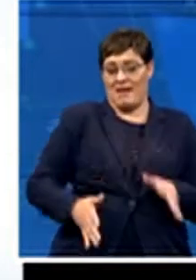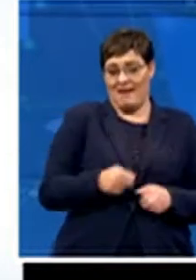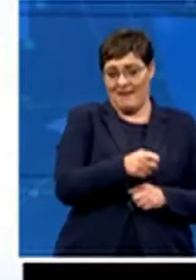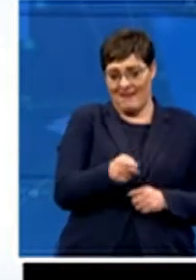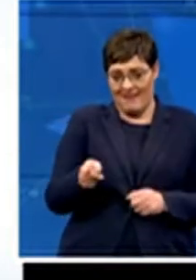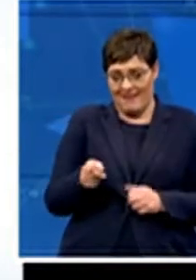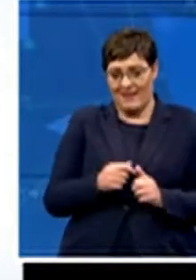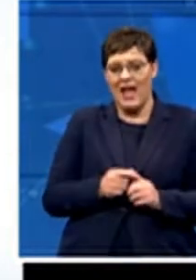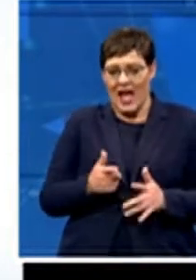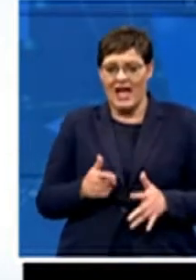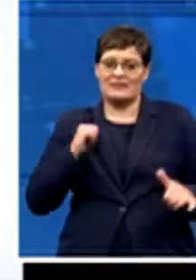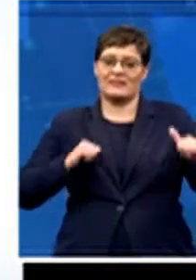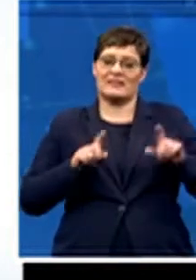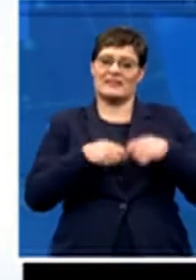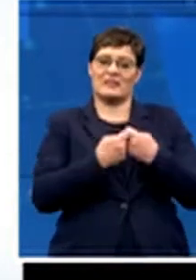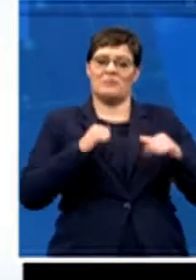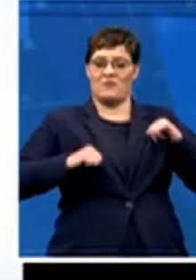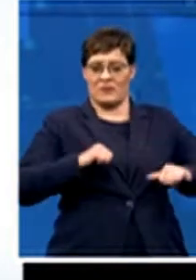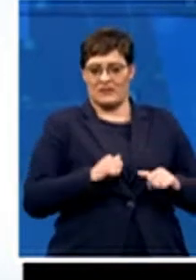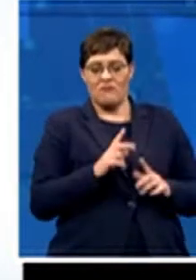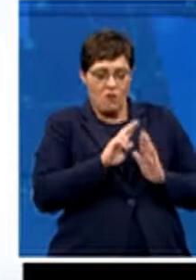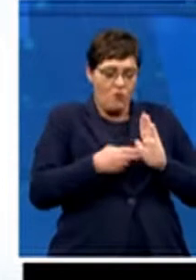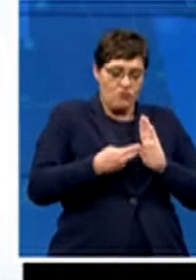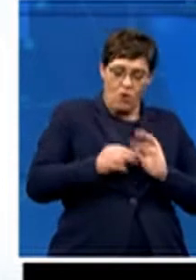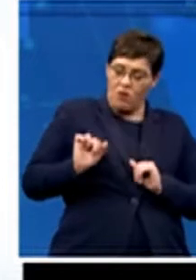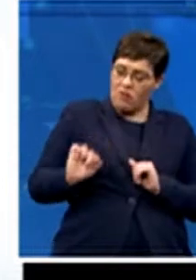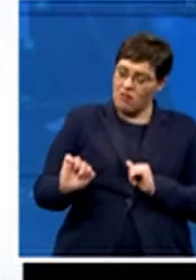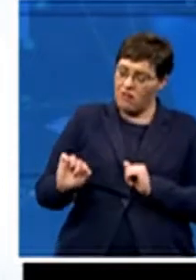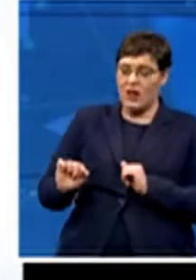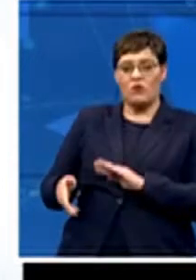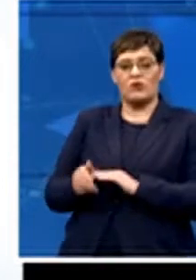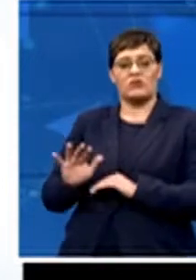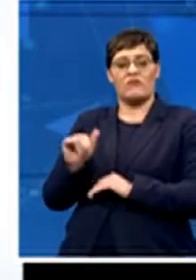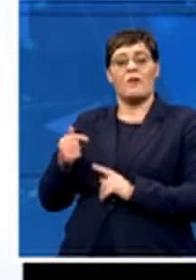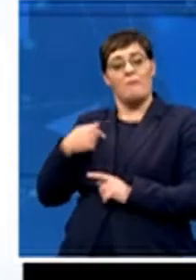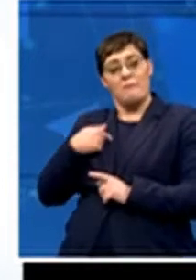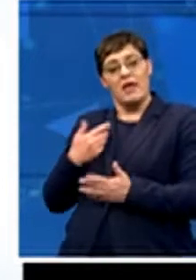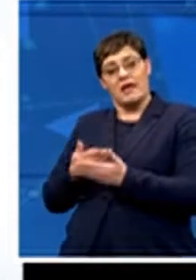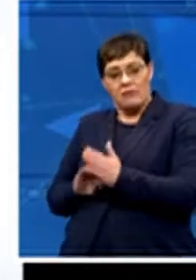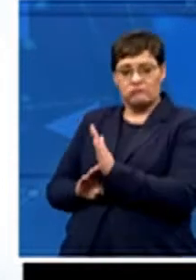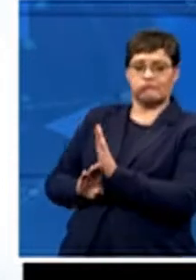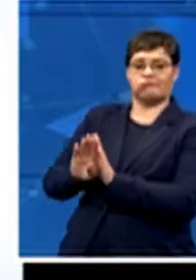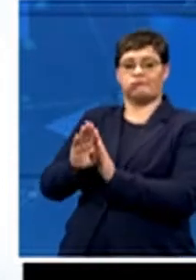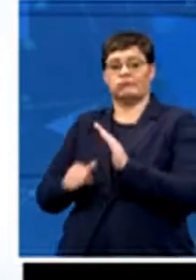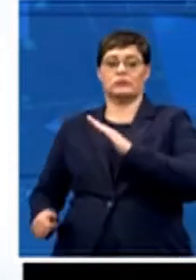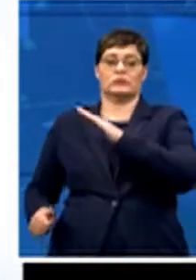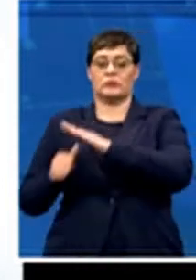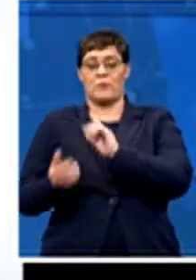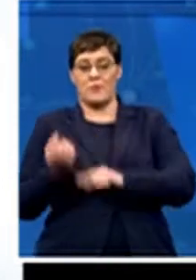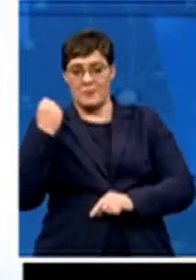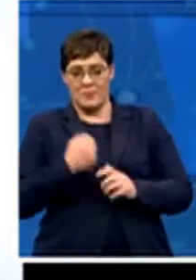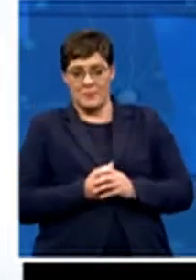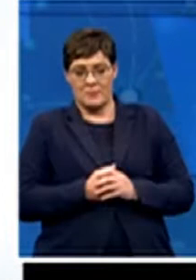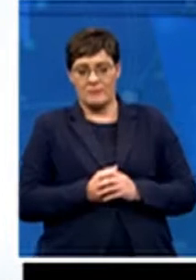the role of Cricket South Africa in their ability to progress to the top. And it would appear from many of the